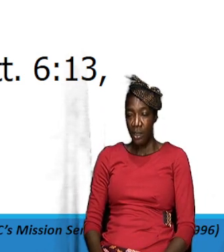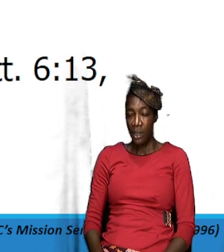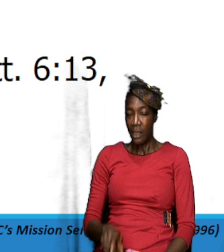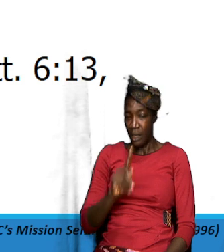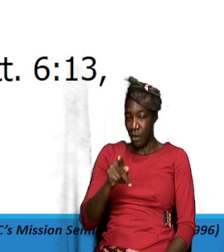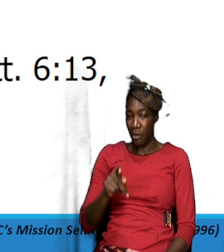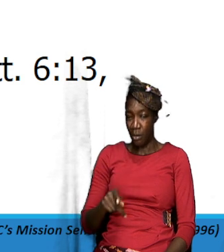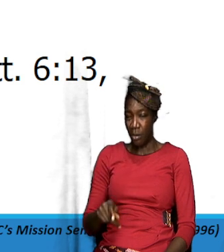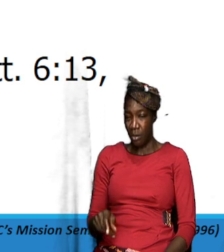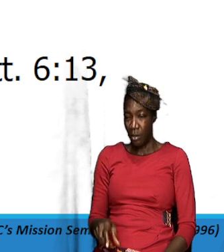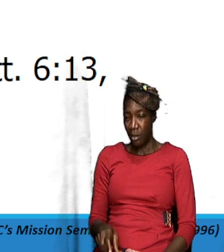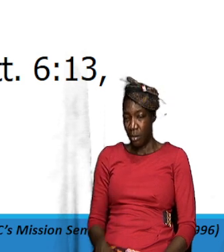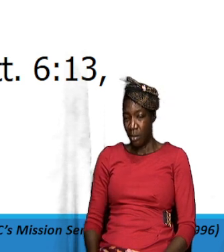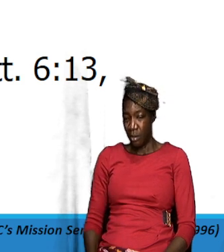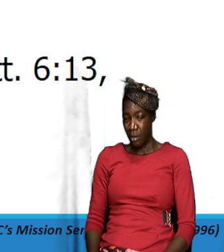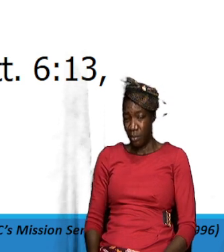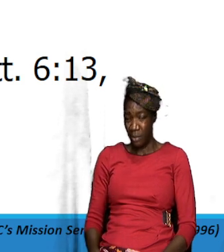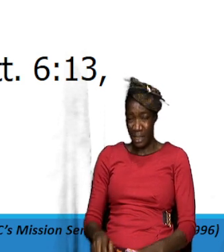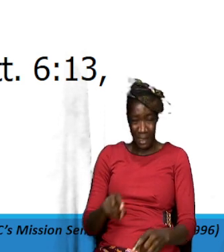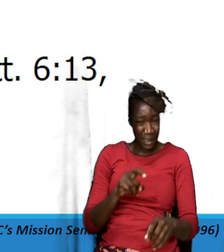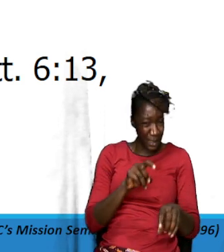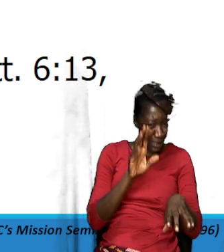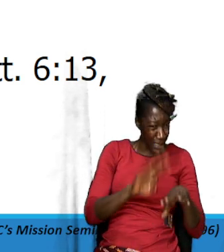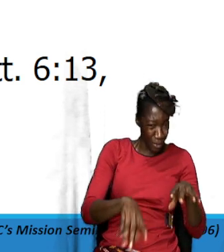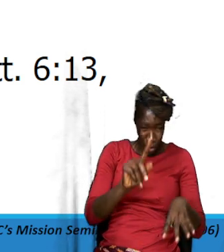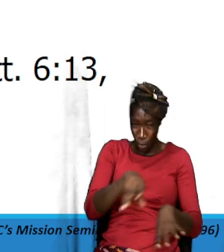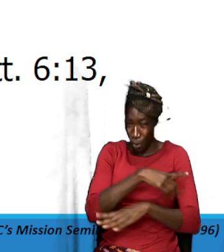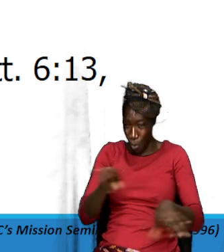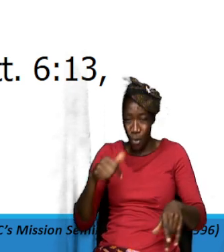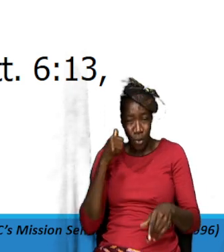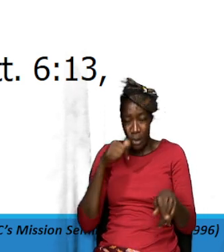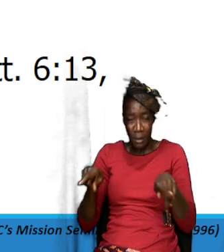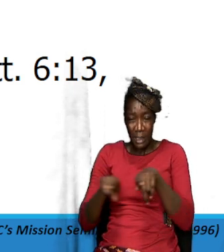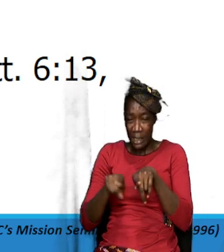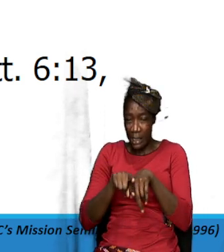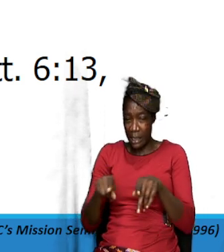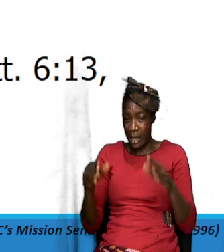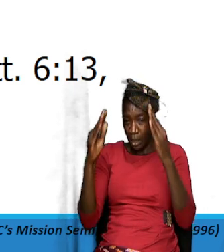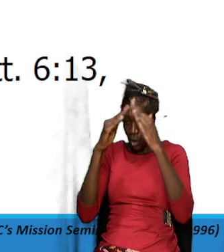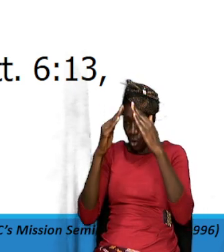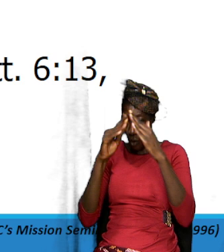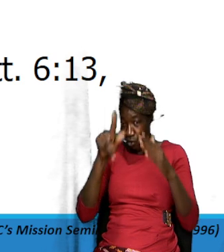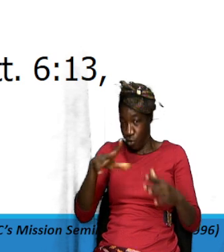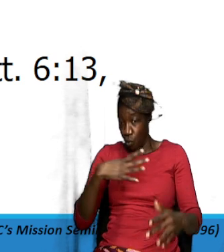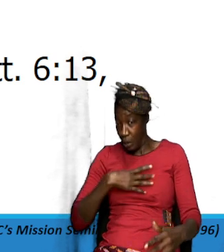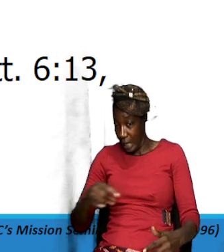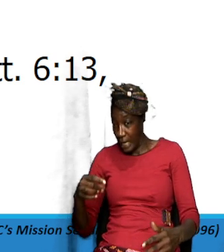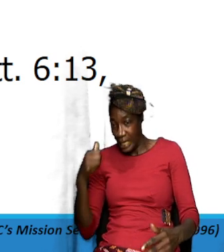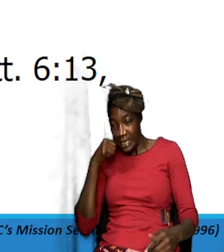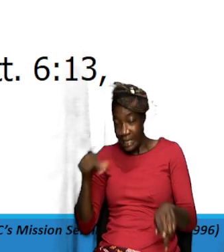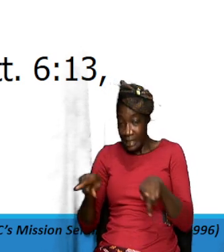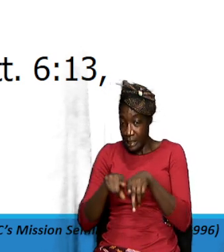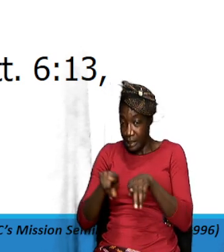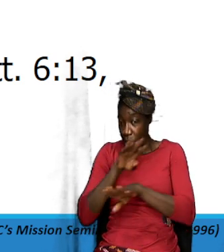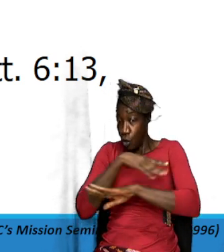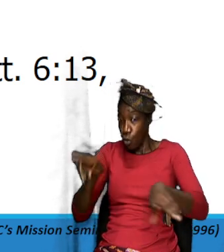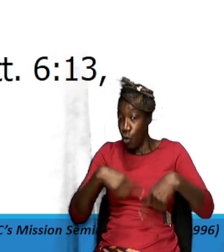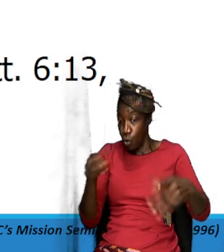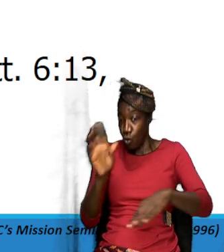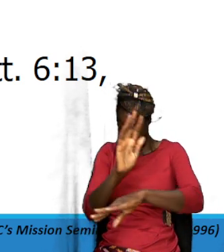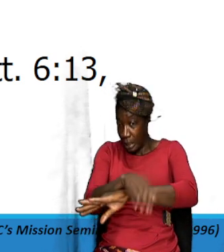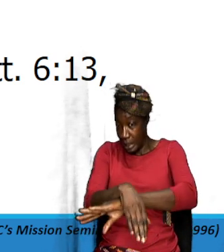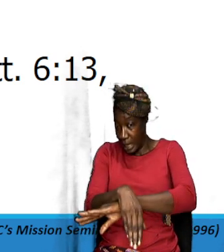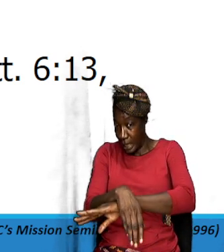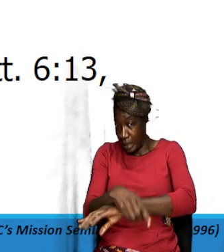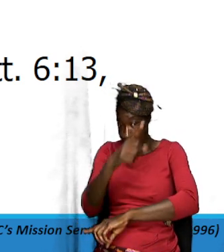tempted don't go to the sister house if you like the sister don't go to her house alone at night or in the day you know